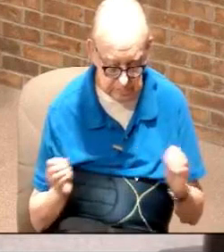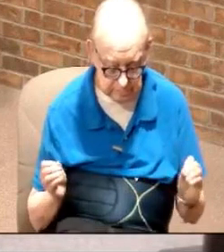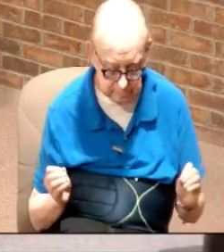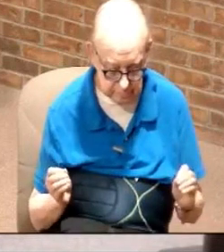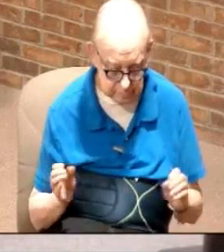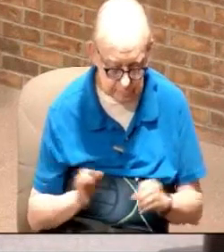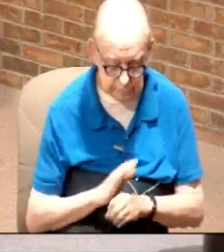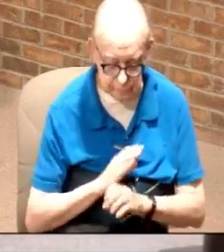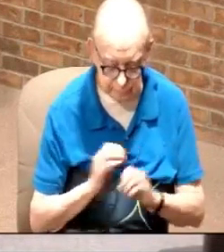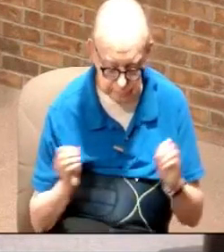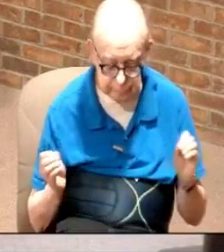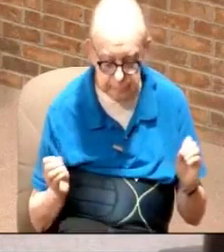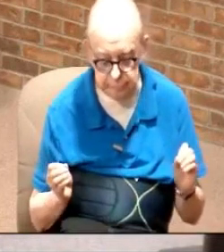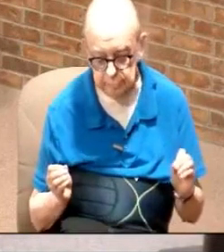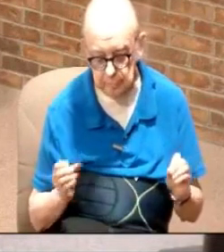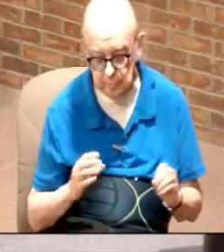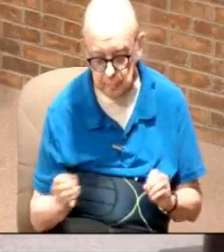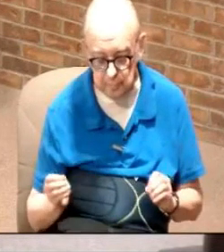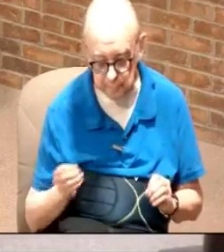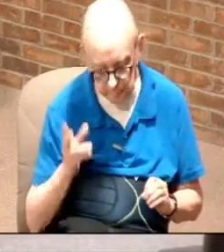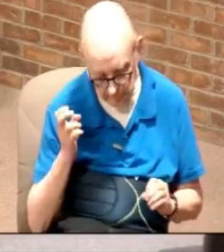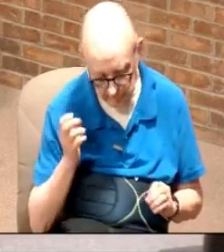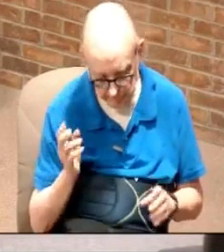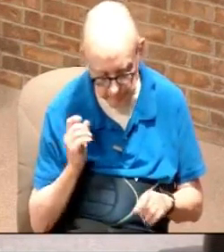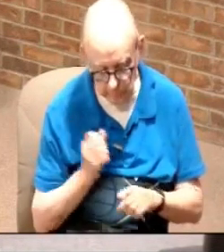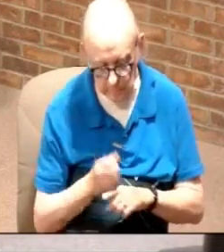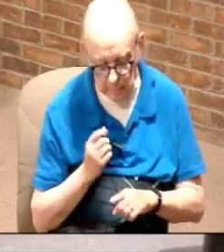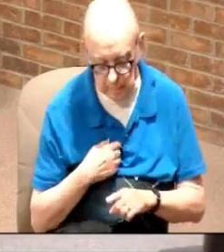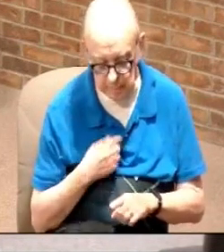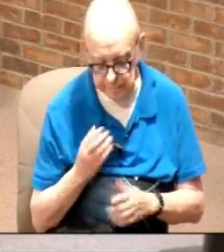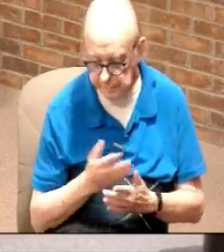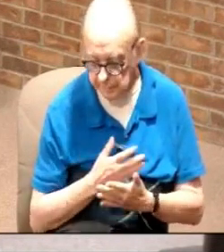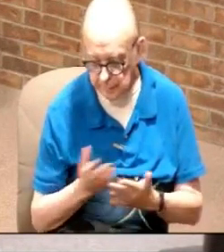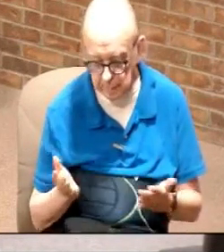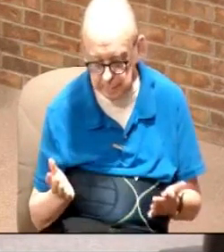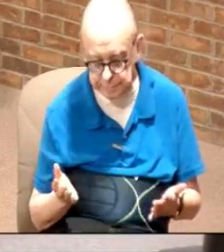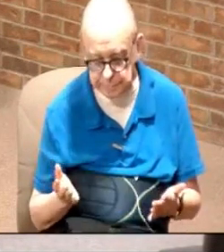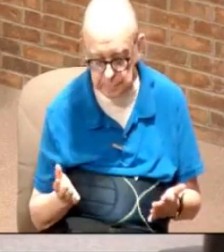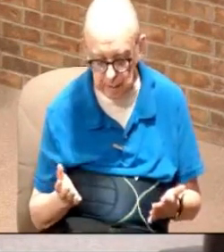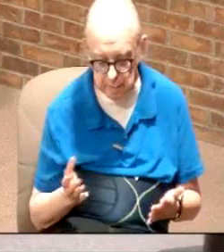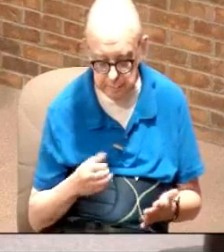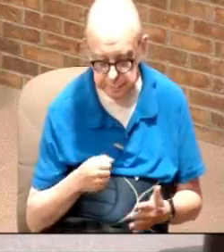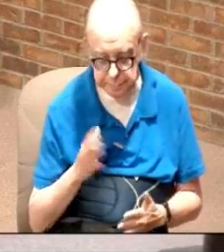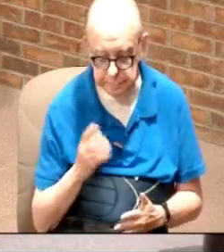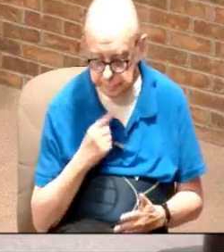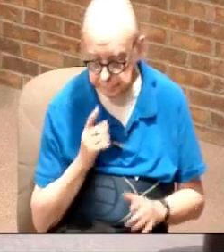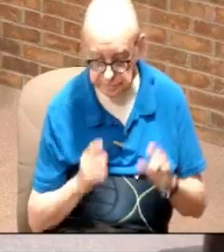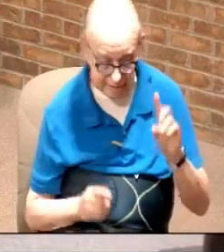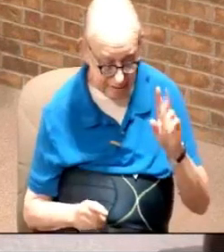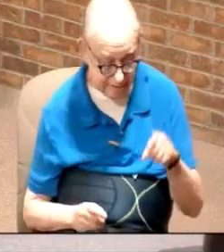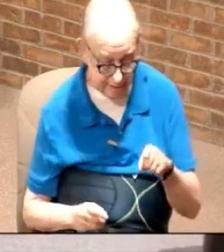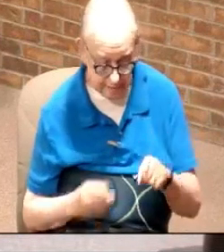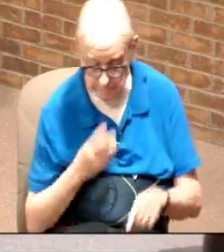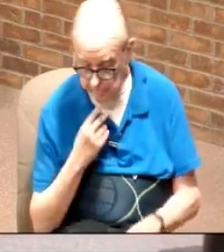absolutely nothing and Satan is accusing me of everything and God is saying